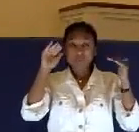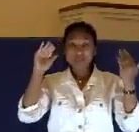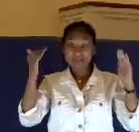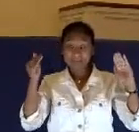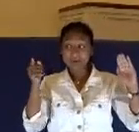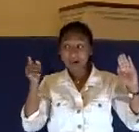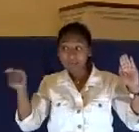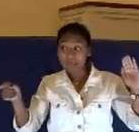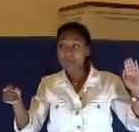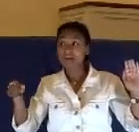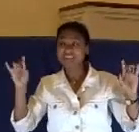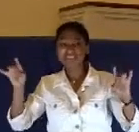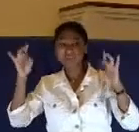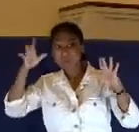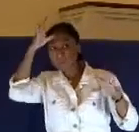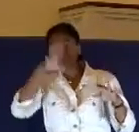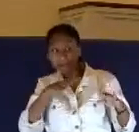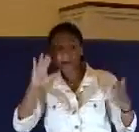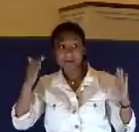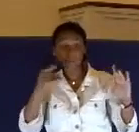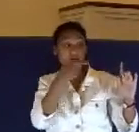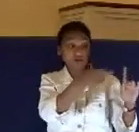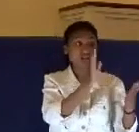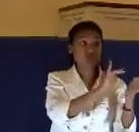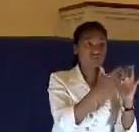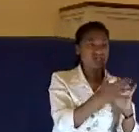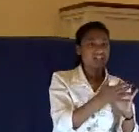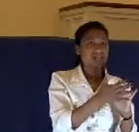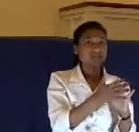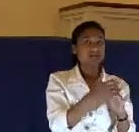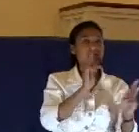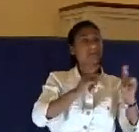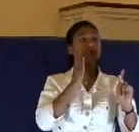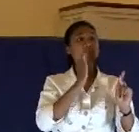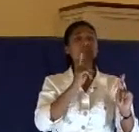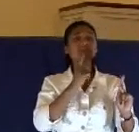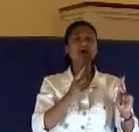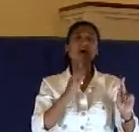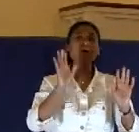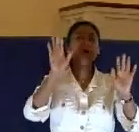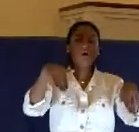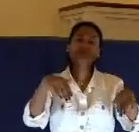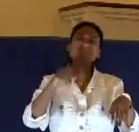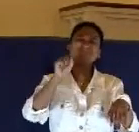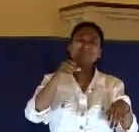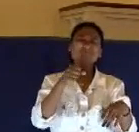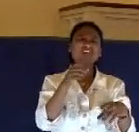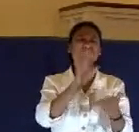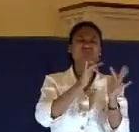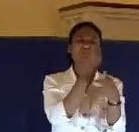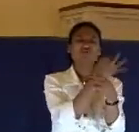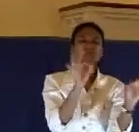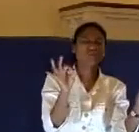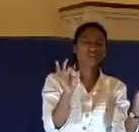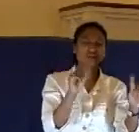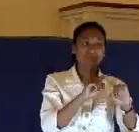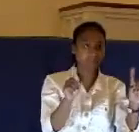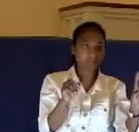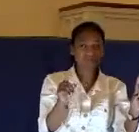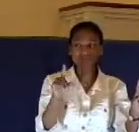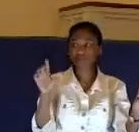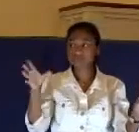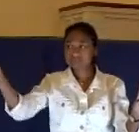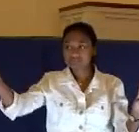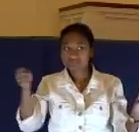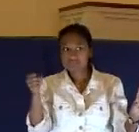the people would say, oh, yeah, release Jesus of Nazareth. Go ahead and condemn this guy instead. Who does he find? Look down at